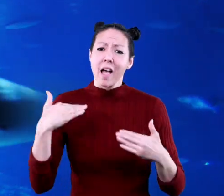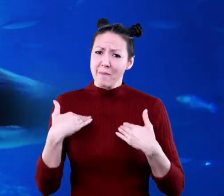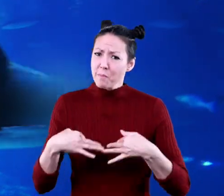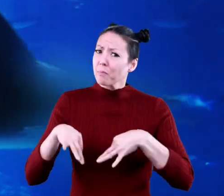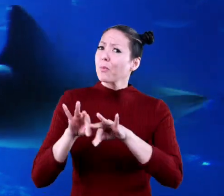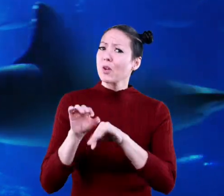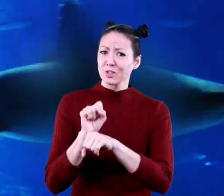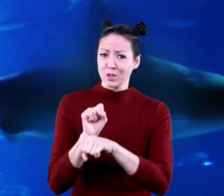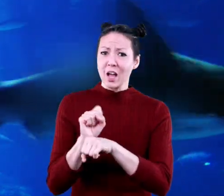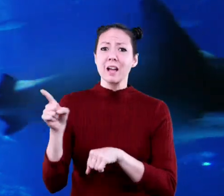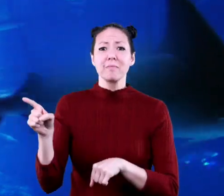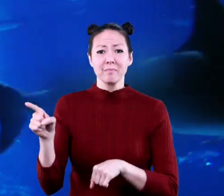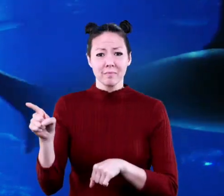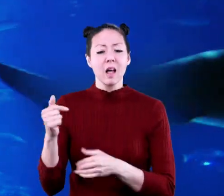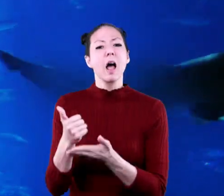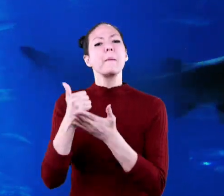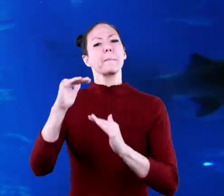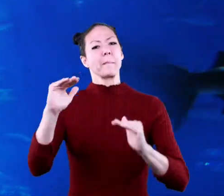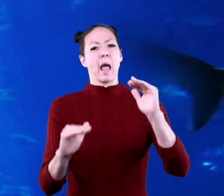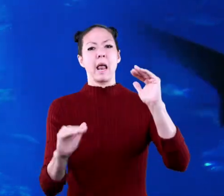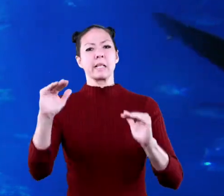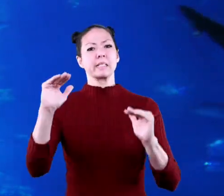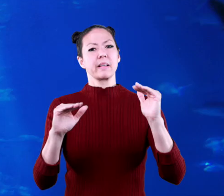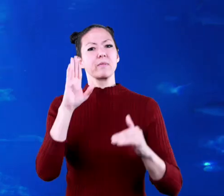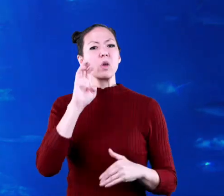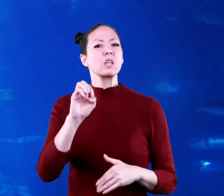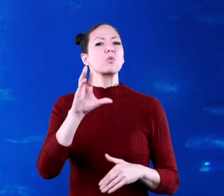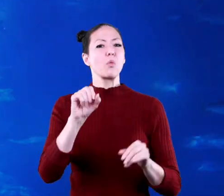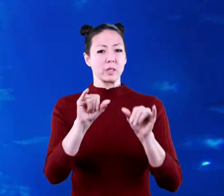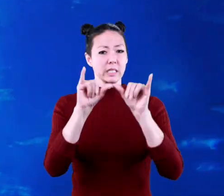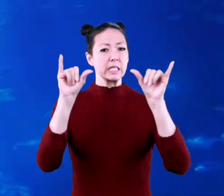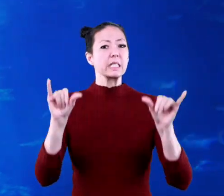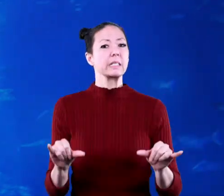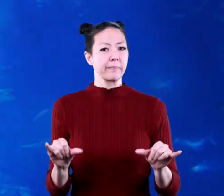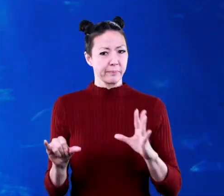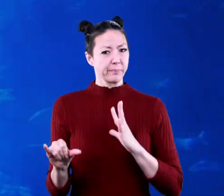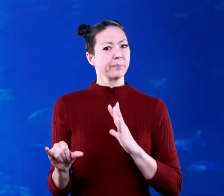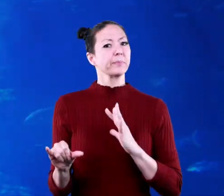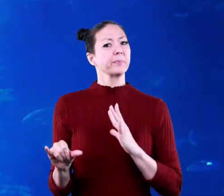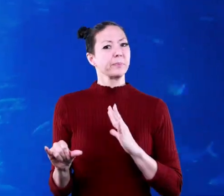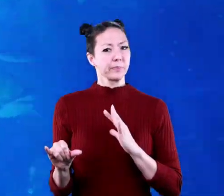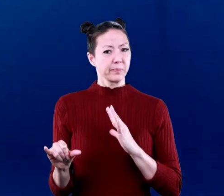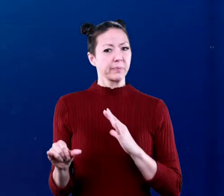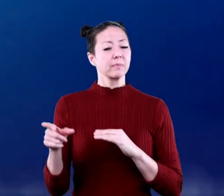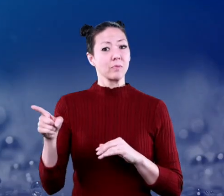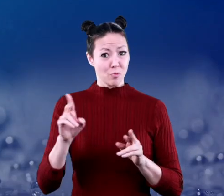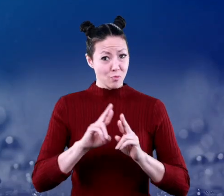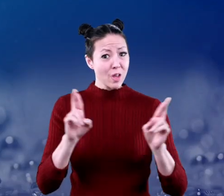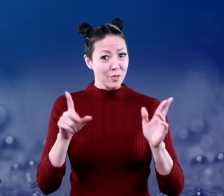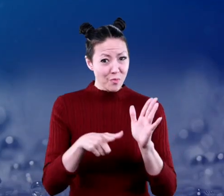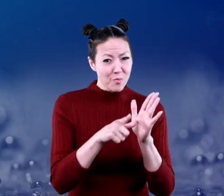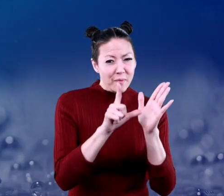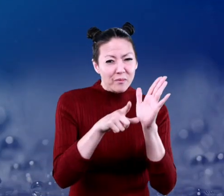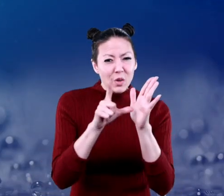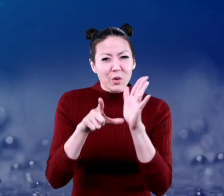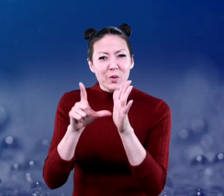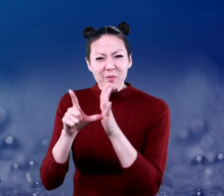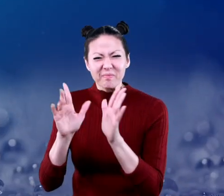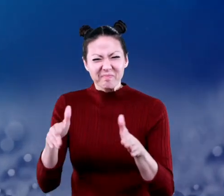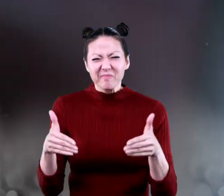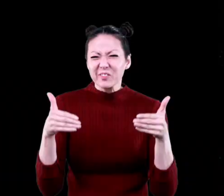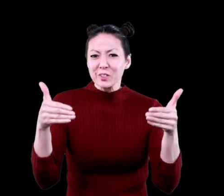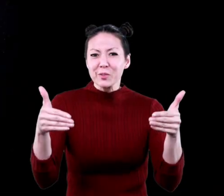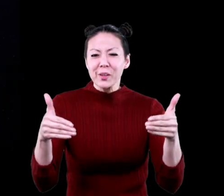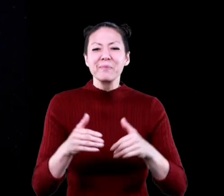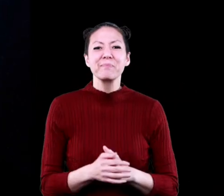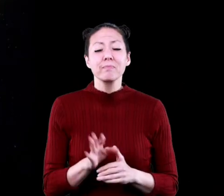important job of bringing balance to the ocean's ecosystems. Ready to review? Let's